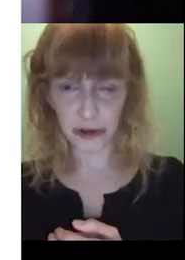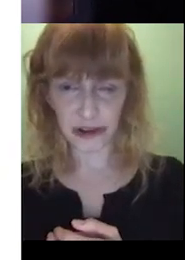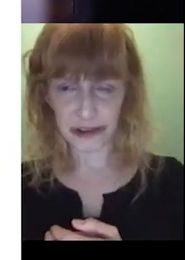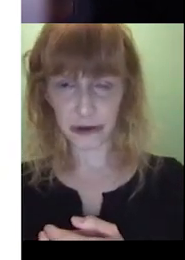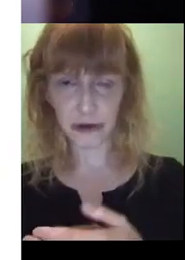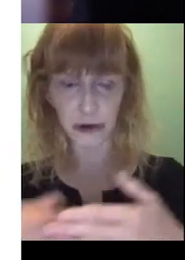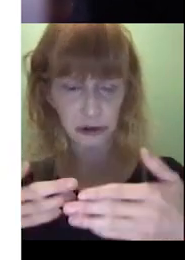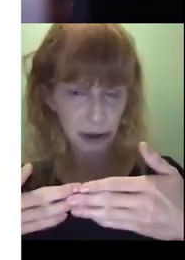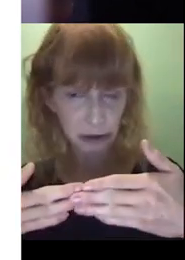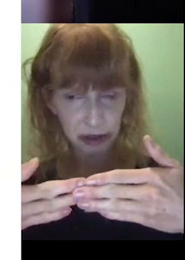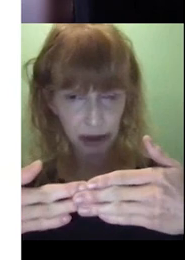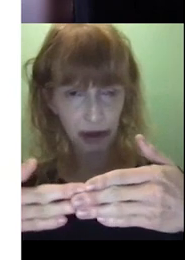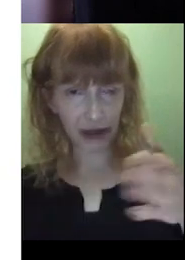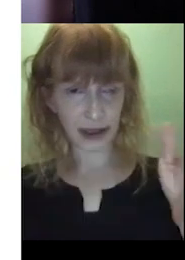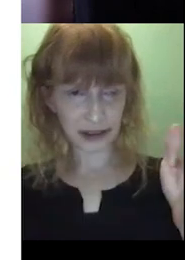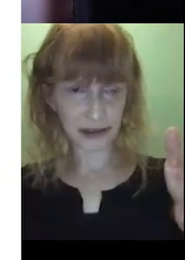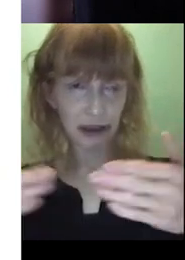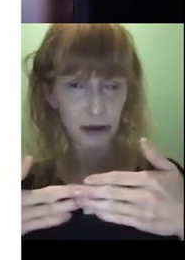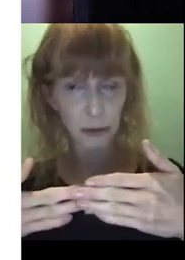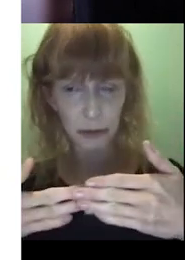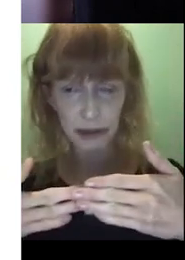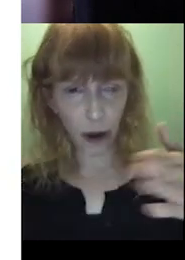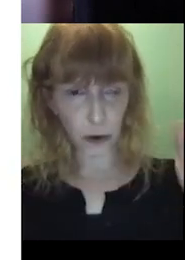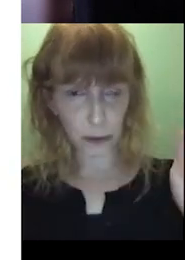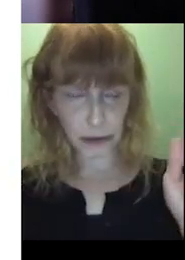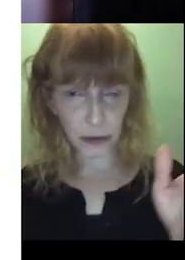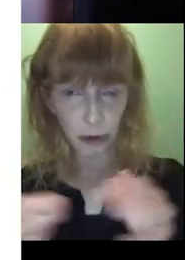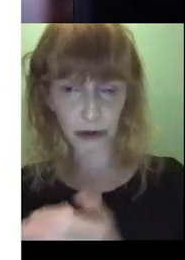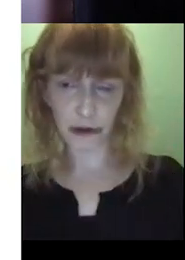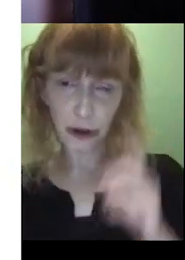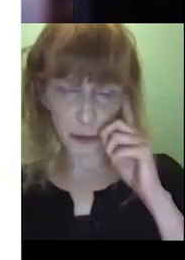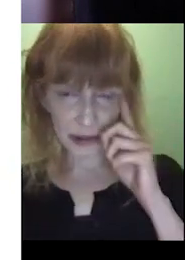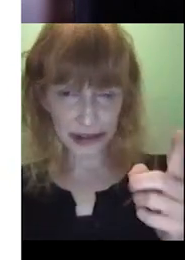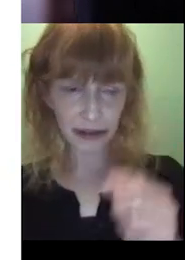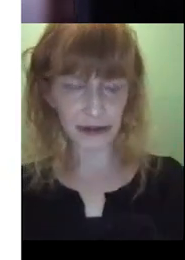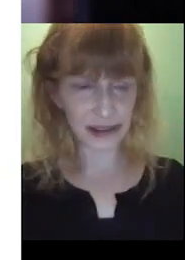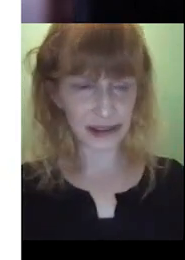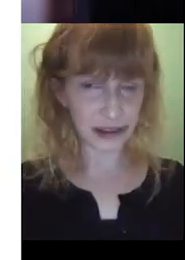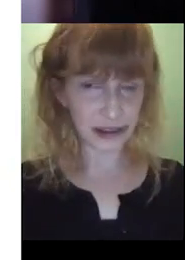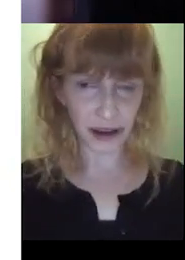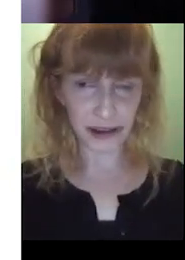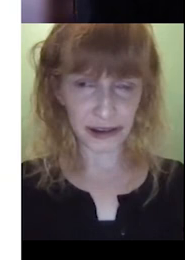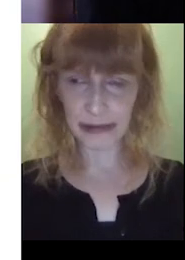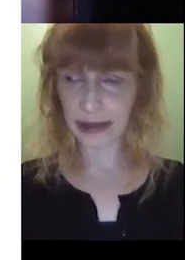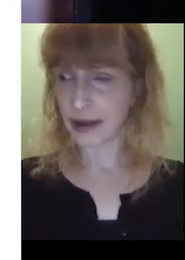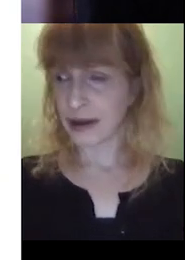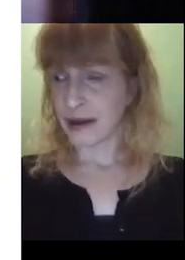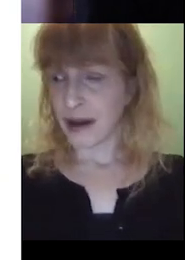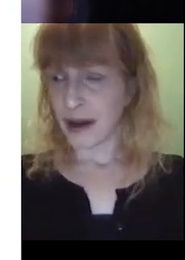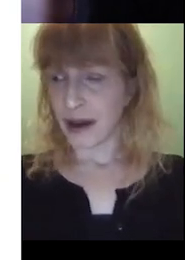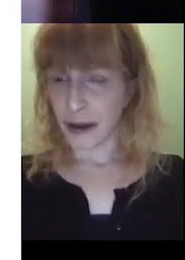wardrobe, which has two doors, we might do something like that. You know, we better open the wardrobe and see if he's inside.